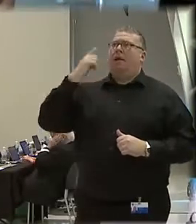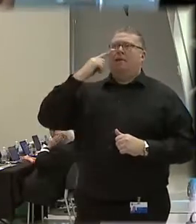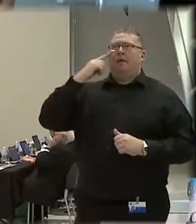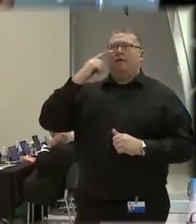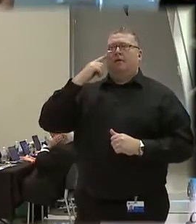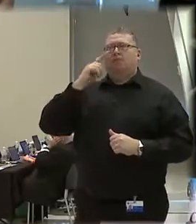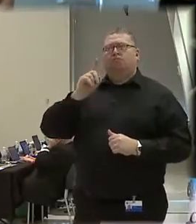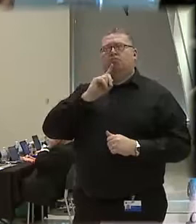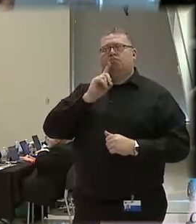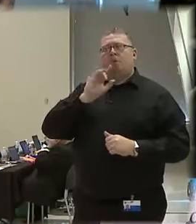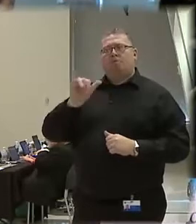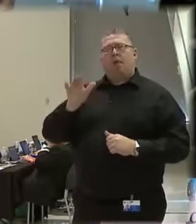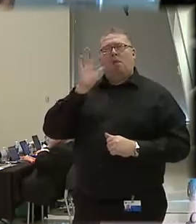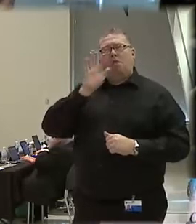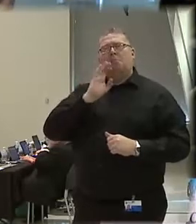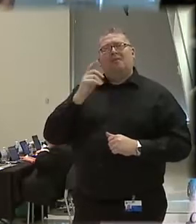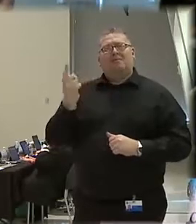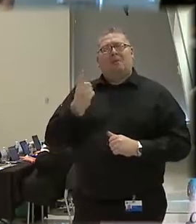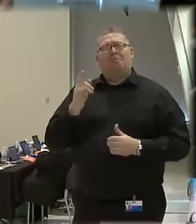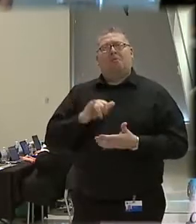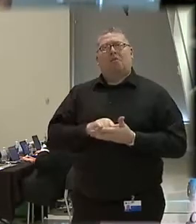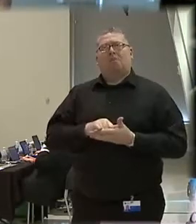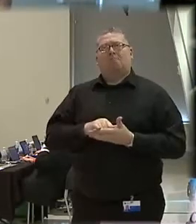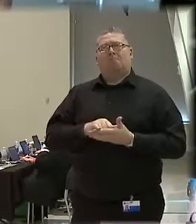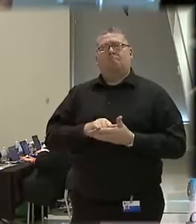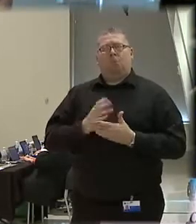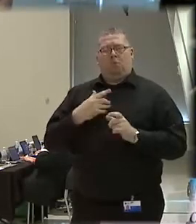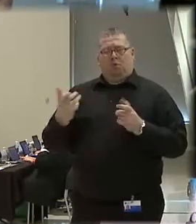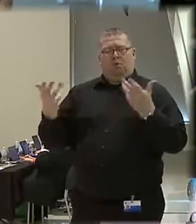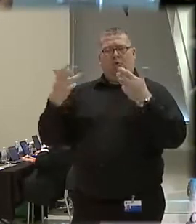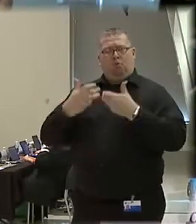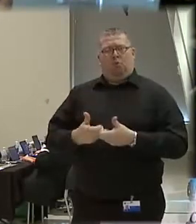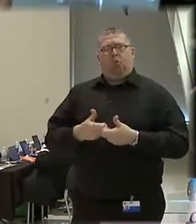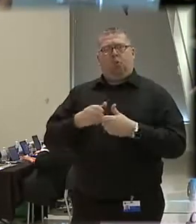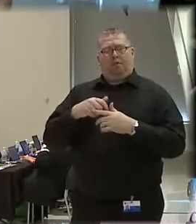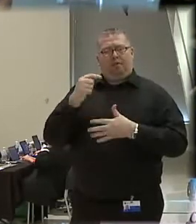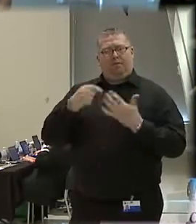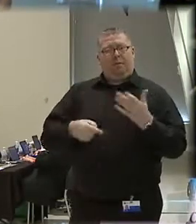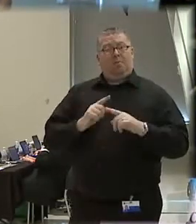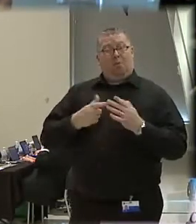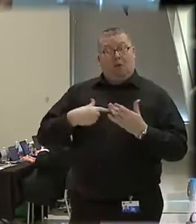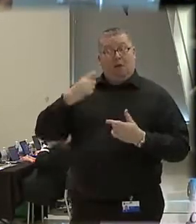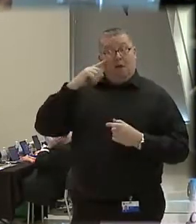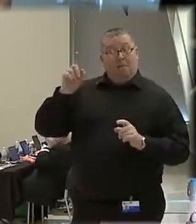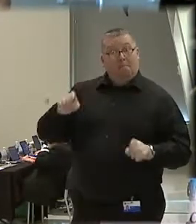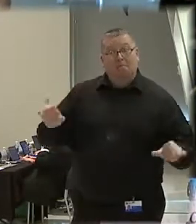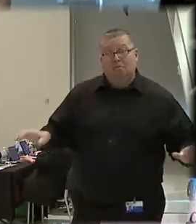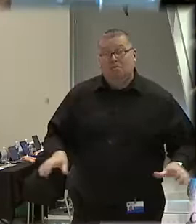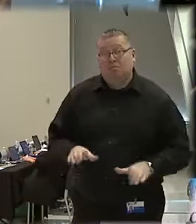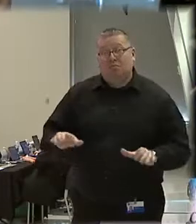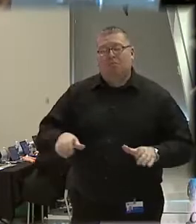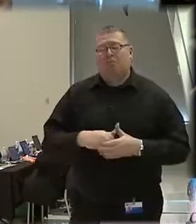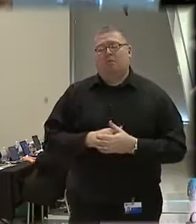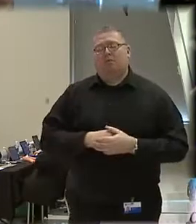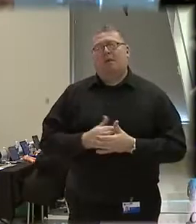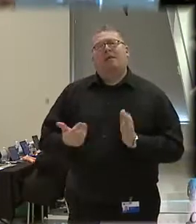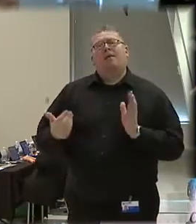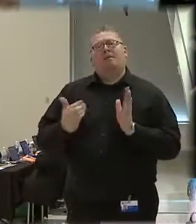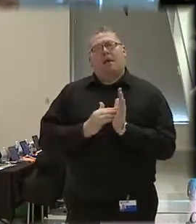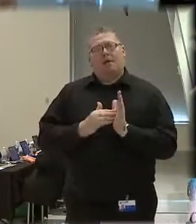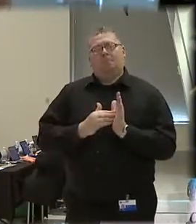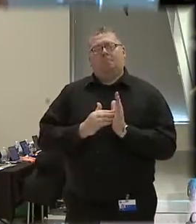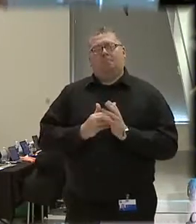you know, that's going to be something that you can work out in the details there. But I think what you have to do is, again,